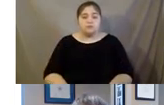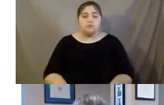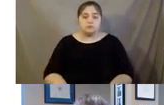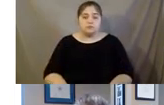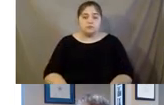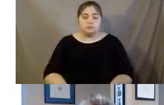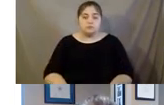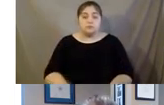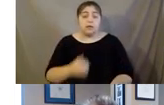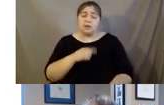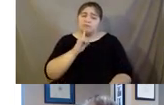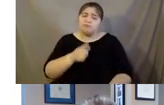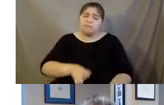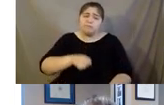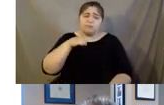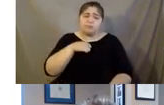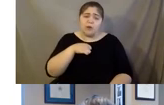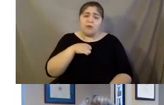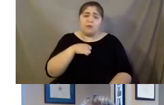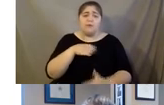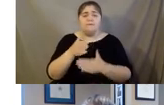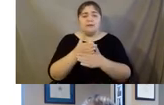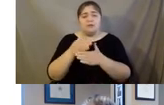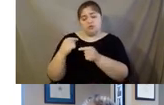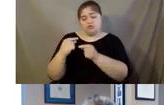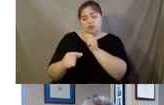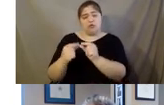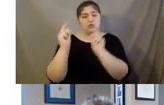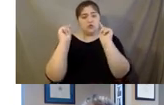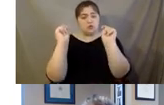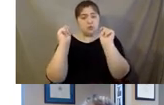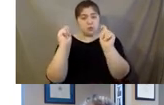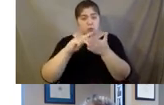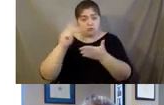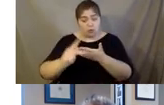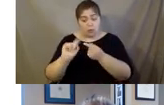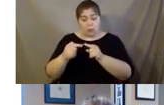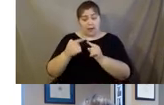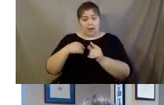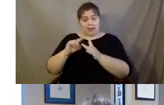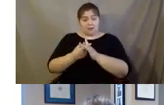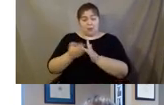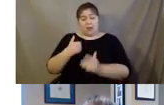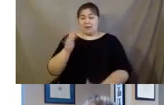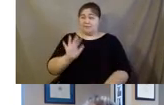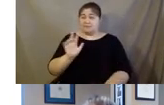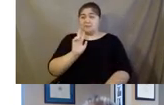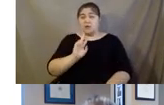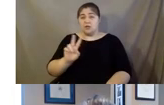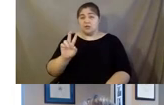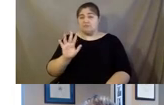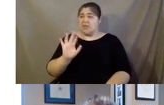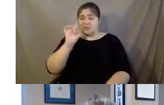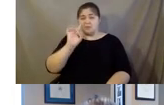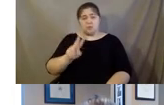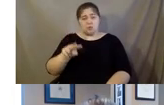and I'm especially proud of, our intergenerational tutoring program. When I started, we had about 22 tutors. We now have